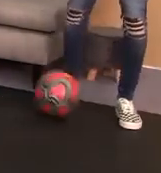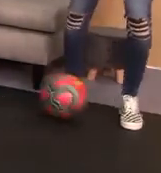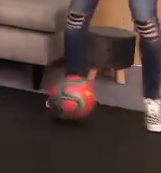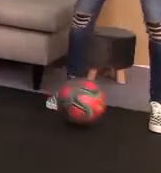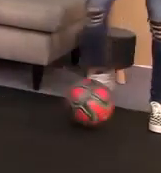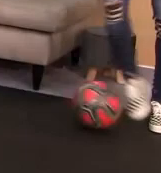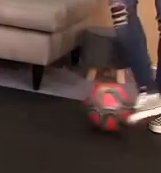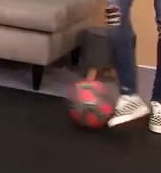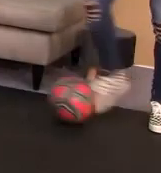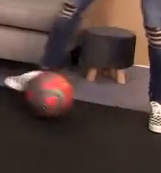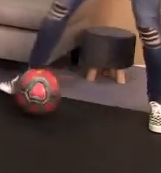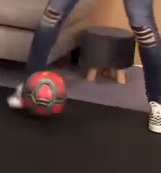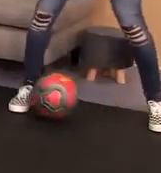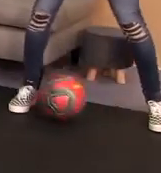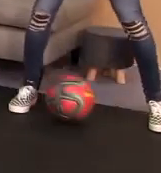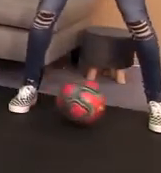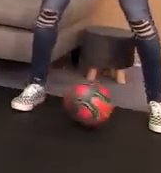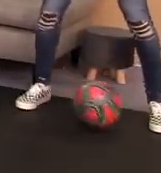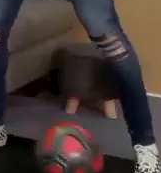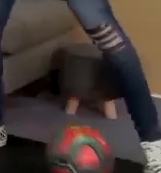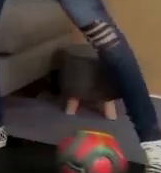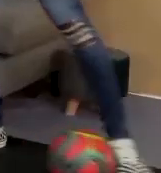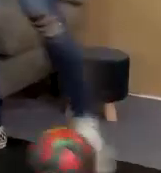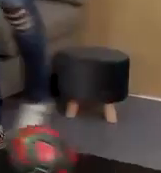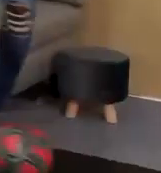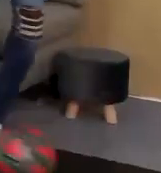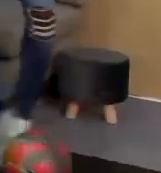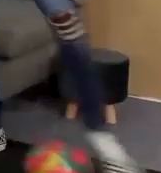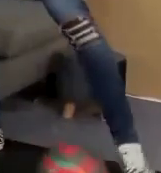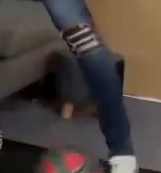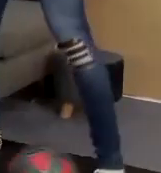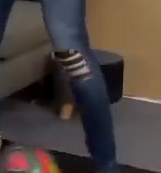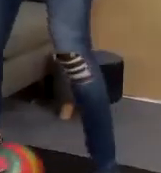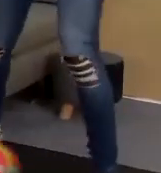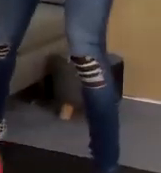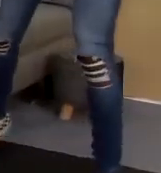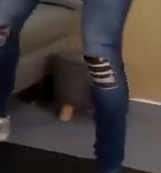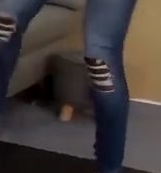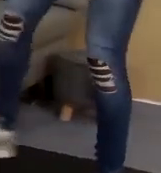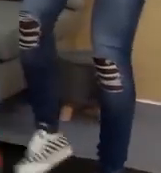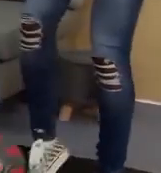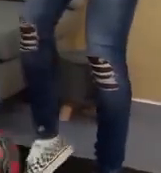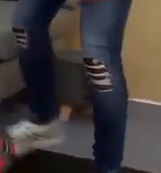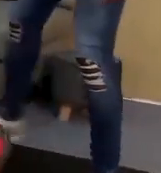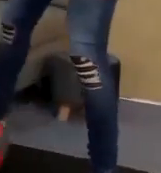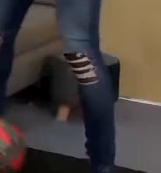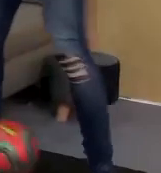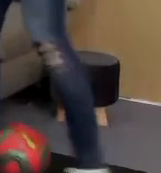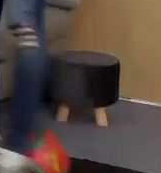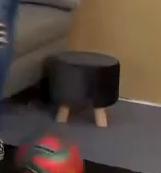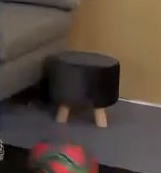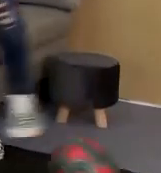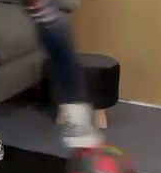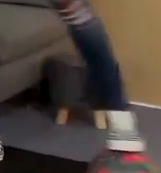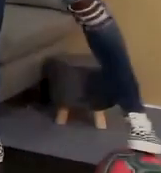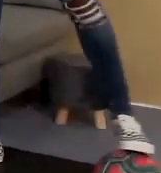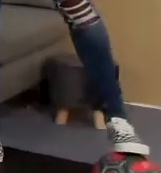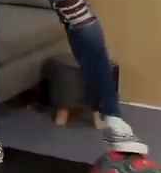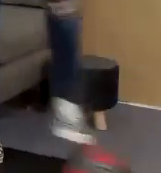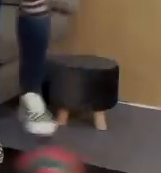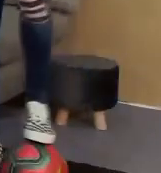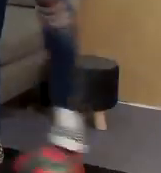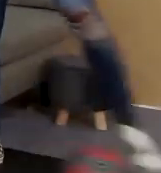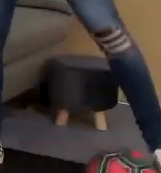you study. How do you study the best to process incoming information? Are you more visual picture? Are you more visual